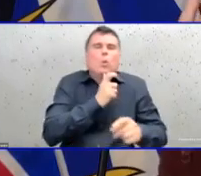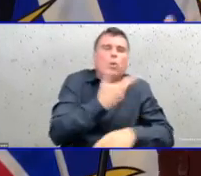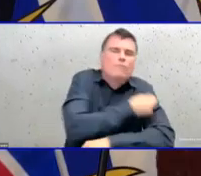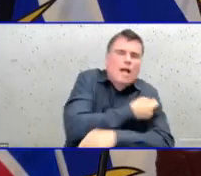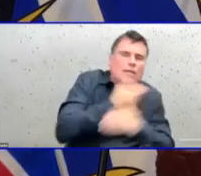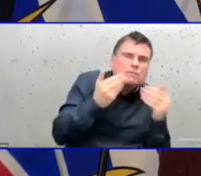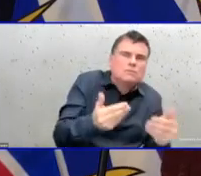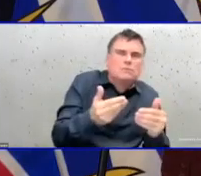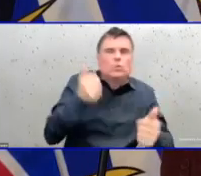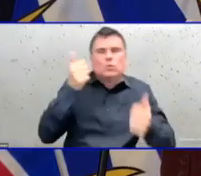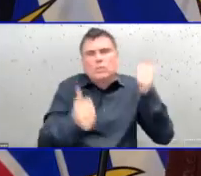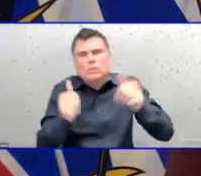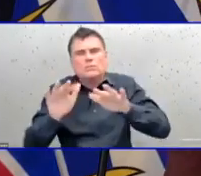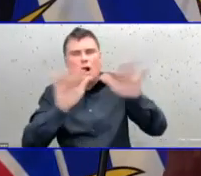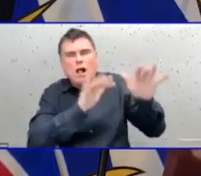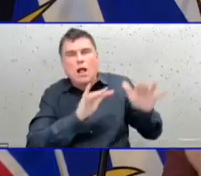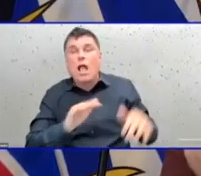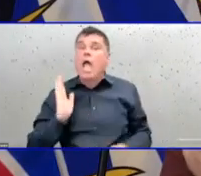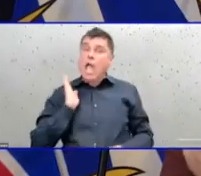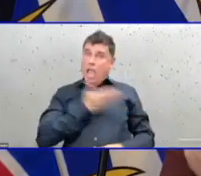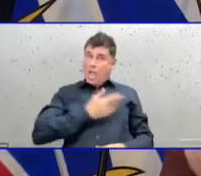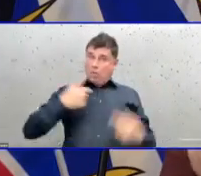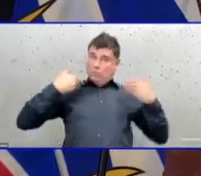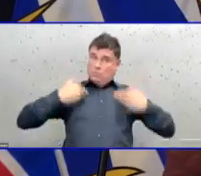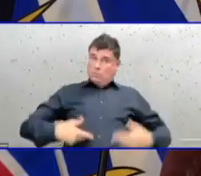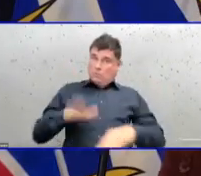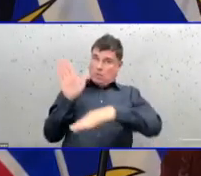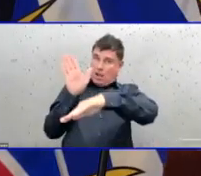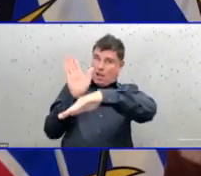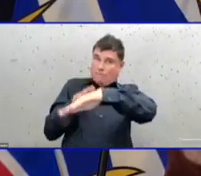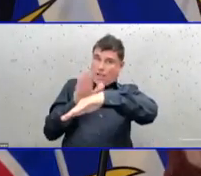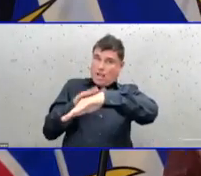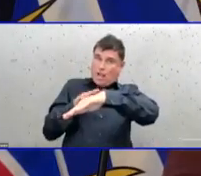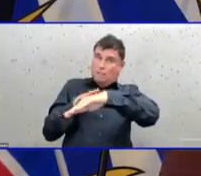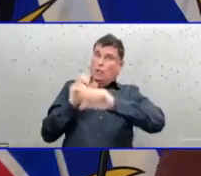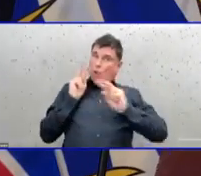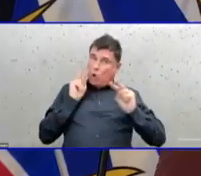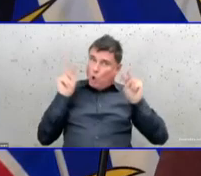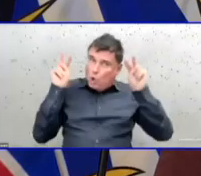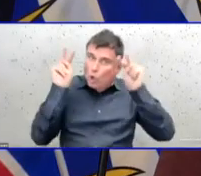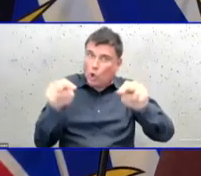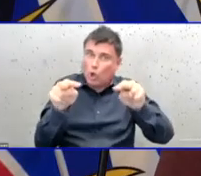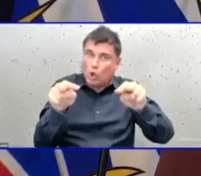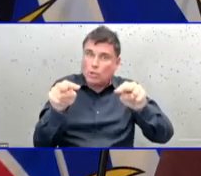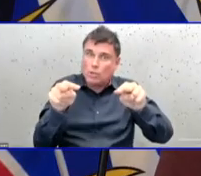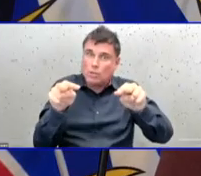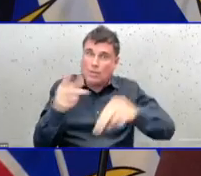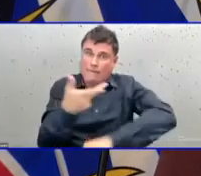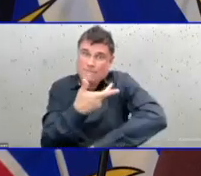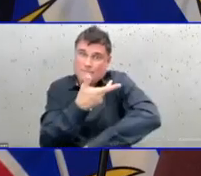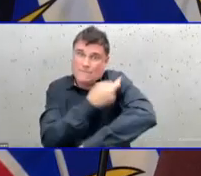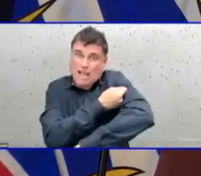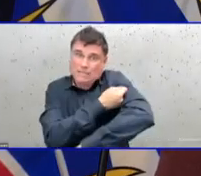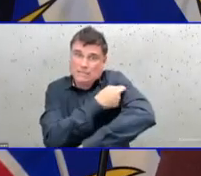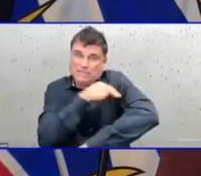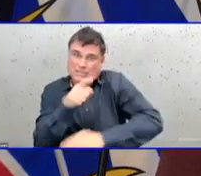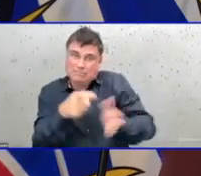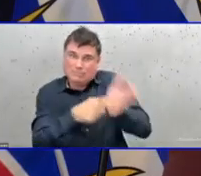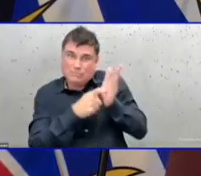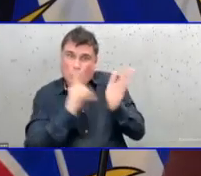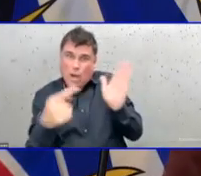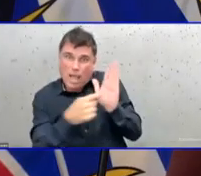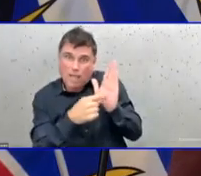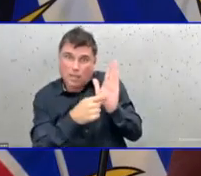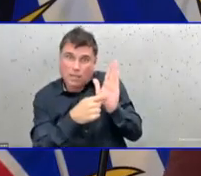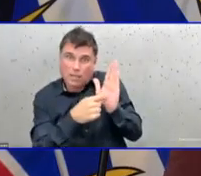all of the the positive and negative impacts of a vaccine mandate. They have to understand the vaccination rates in their community, in